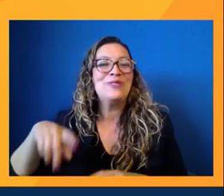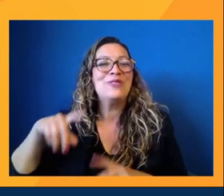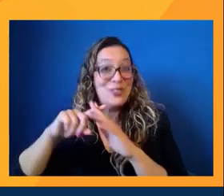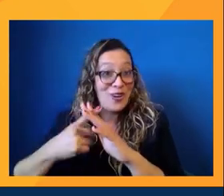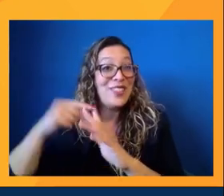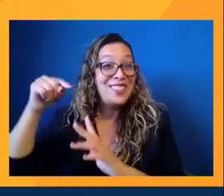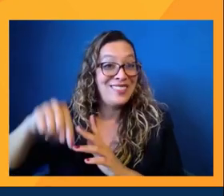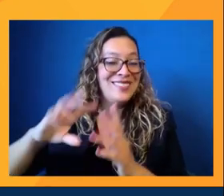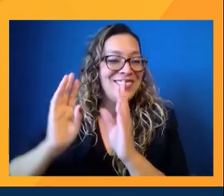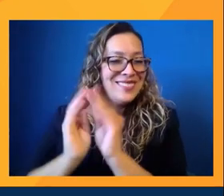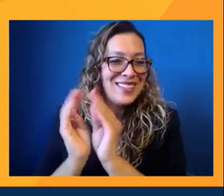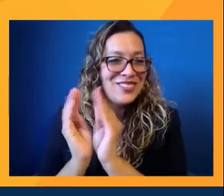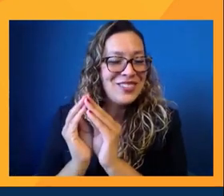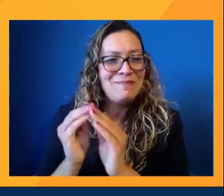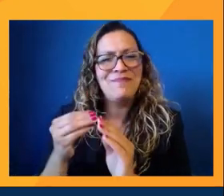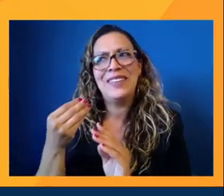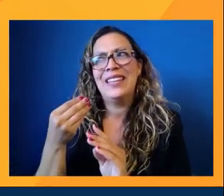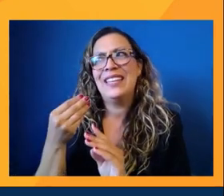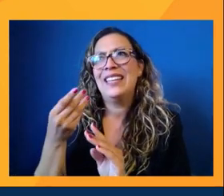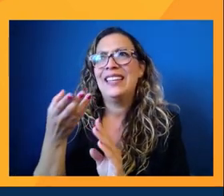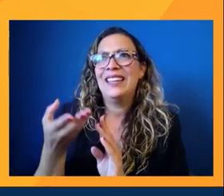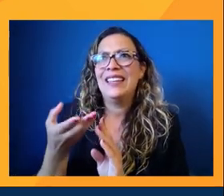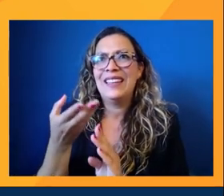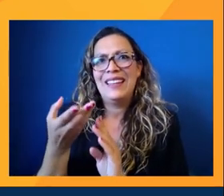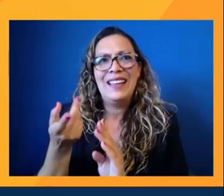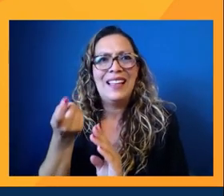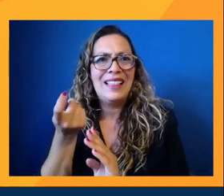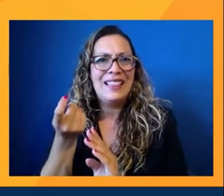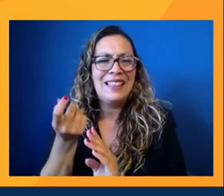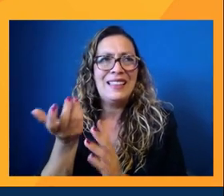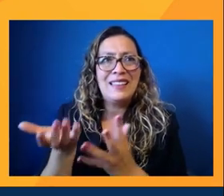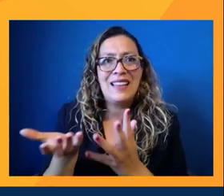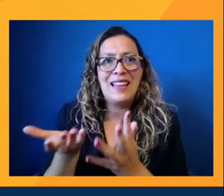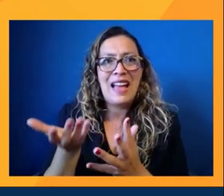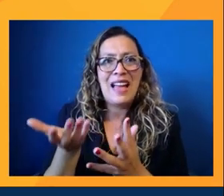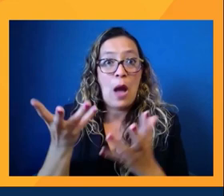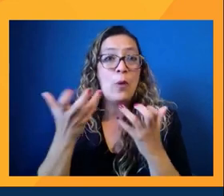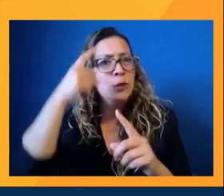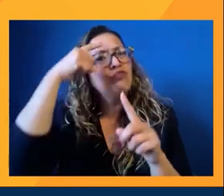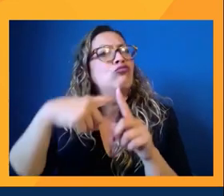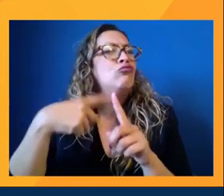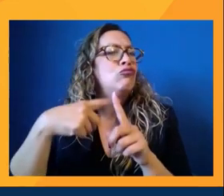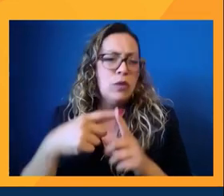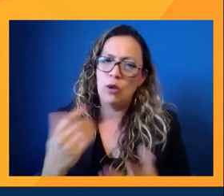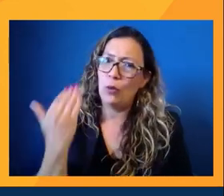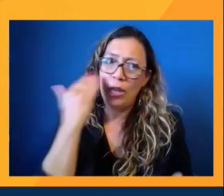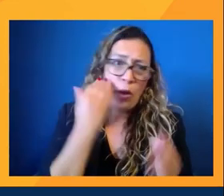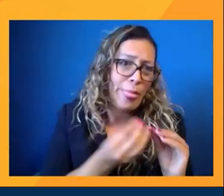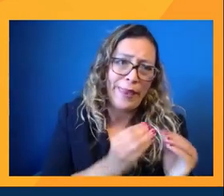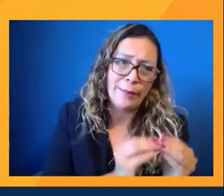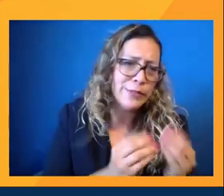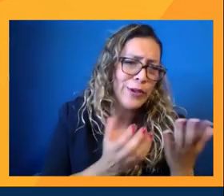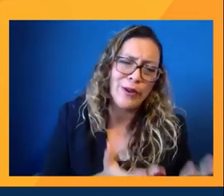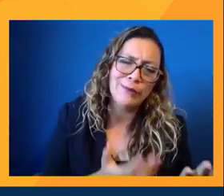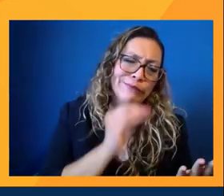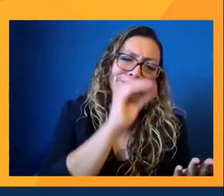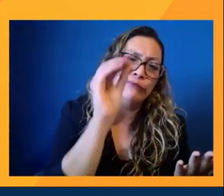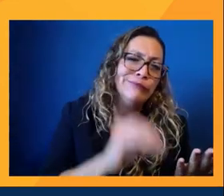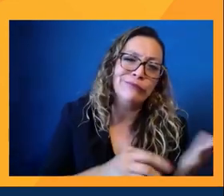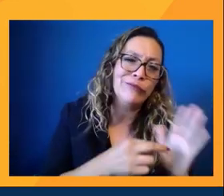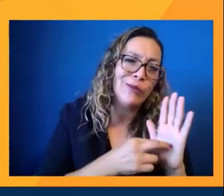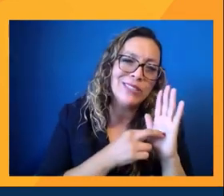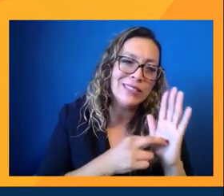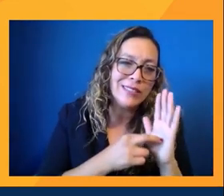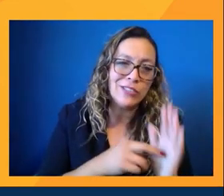a little. I wanted it to be optimistic. Right. We know what the numbers are. Ana Cristina, we know what the research is